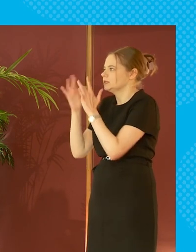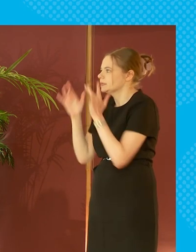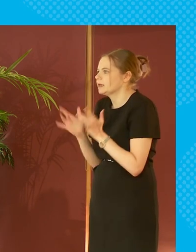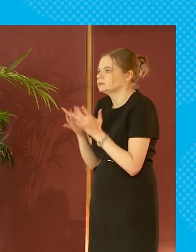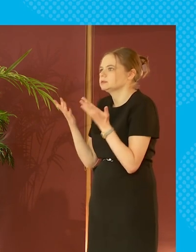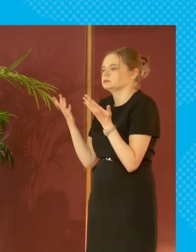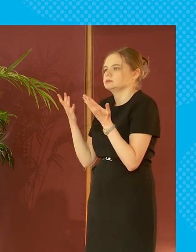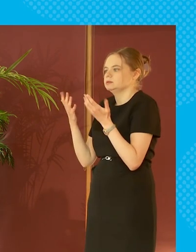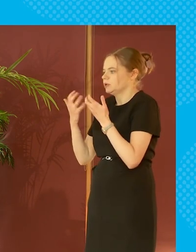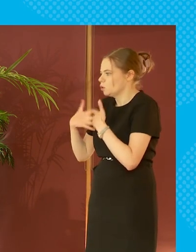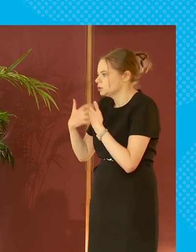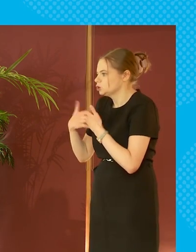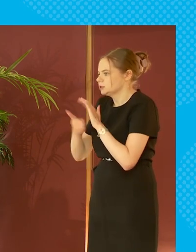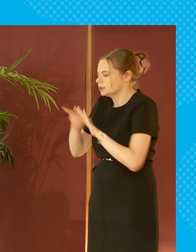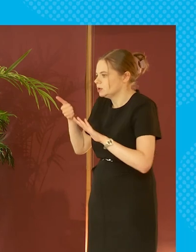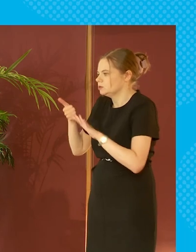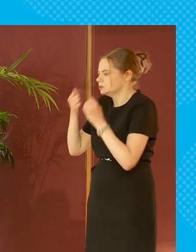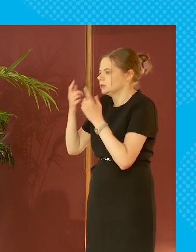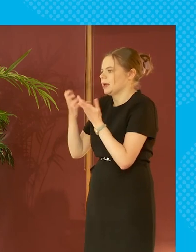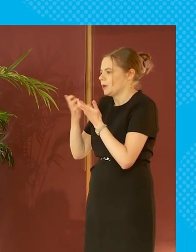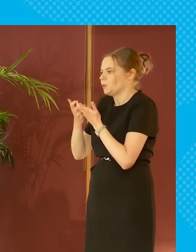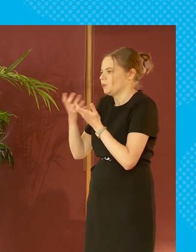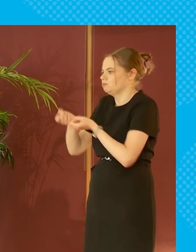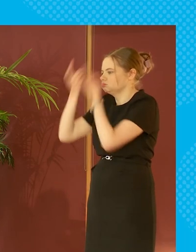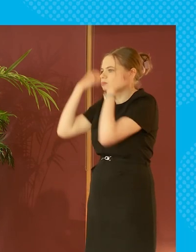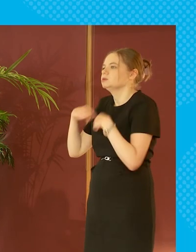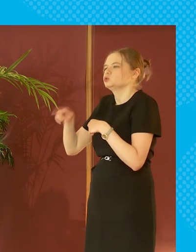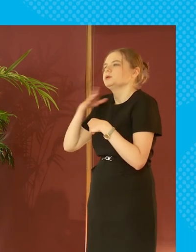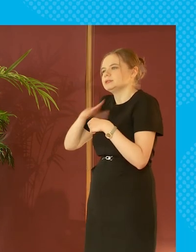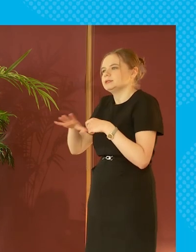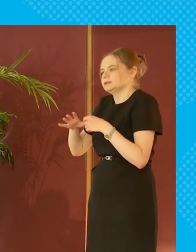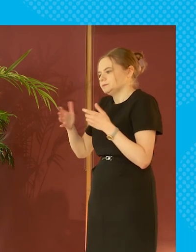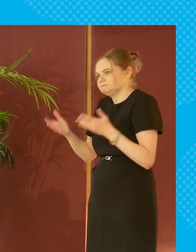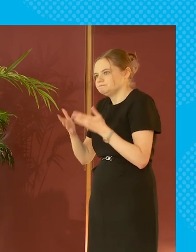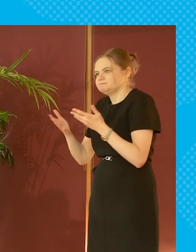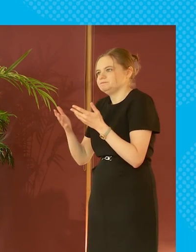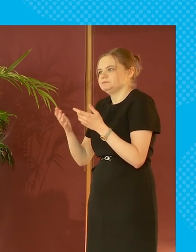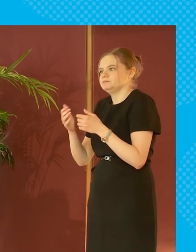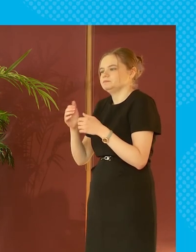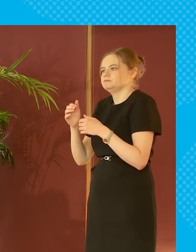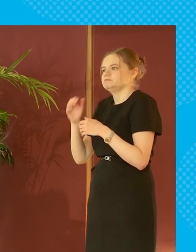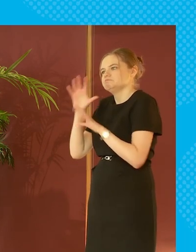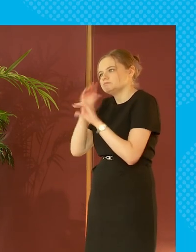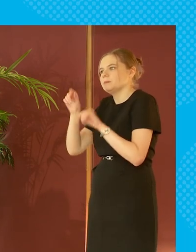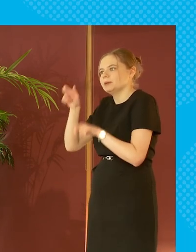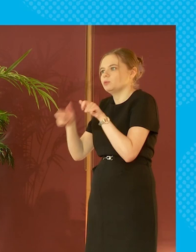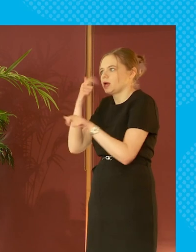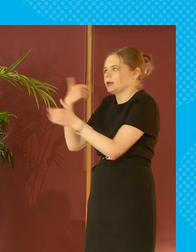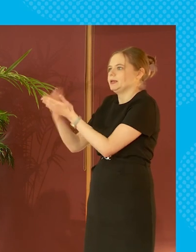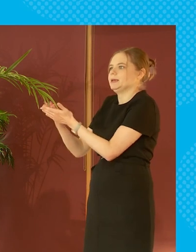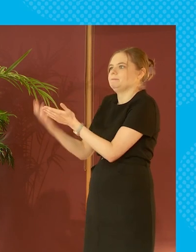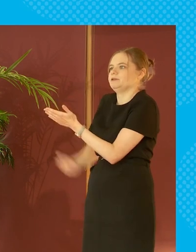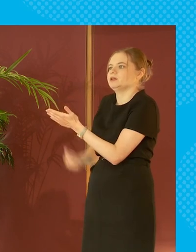or the skills to use it etc how do you do these things so we need to increase people's uptake of that as well so what